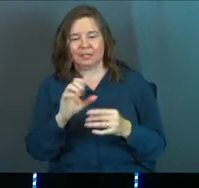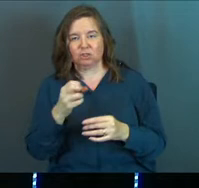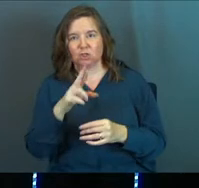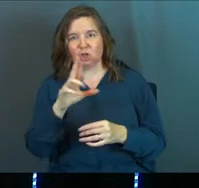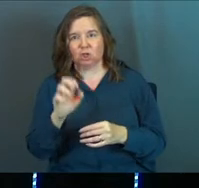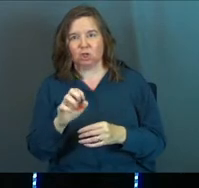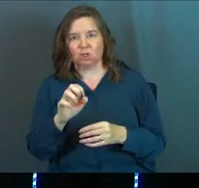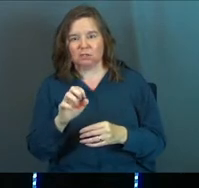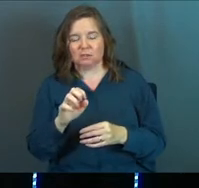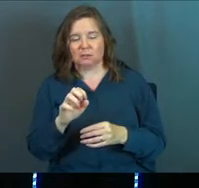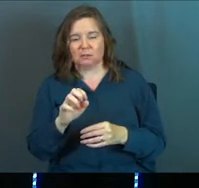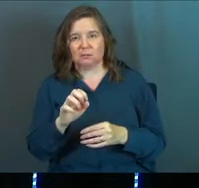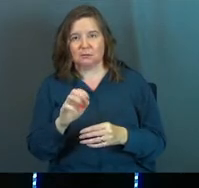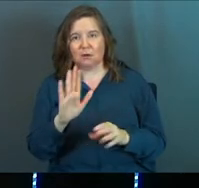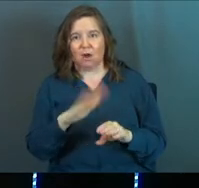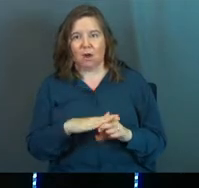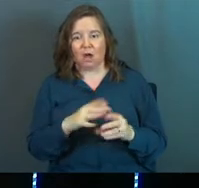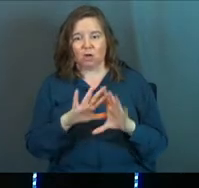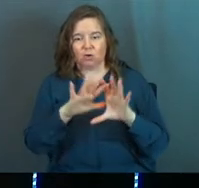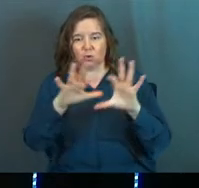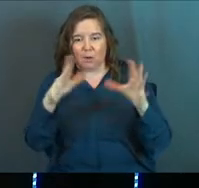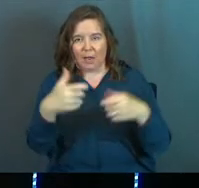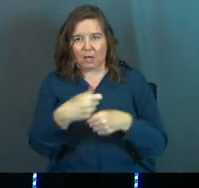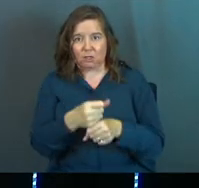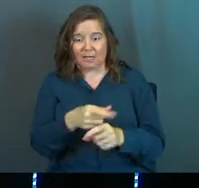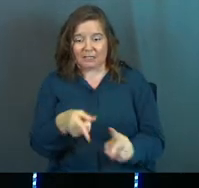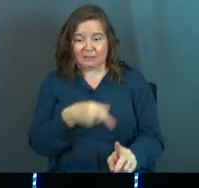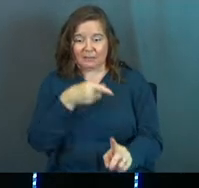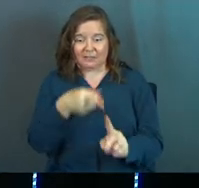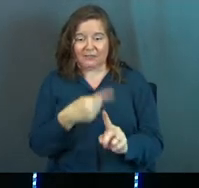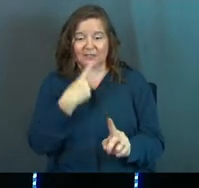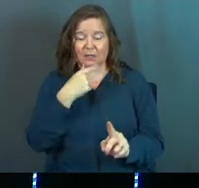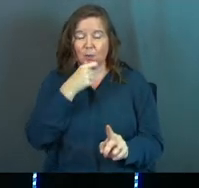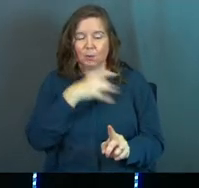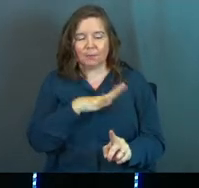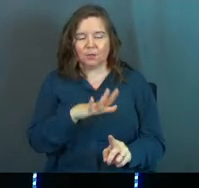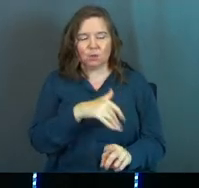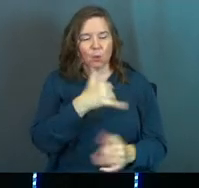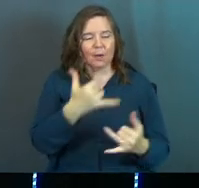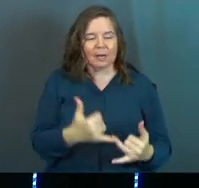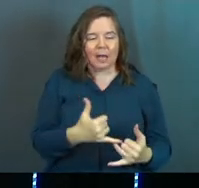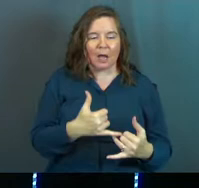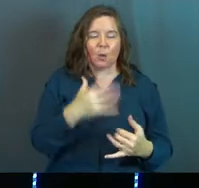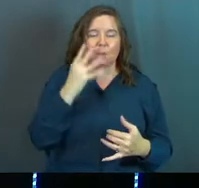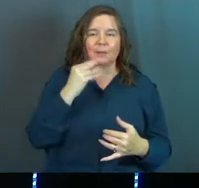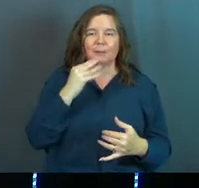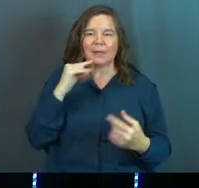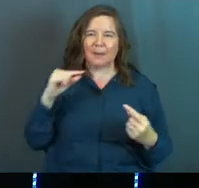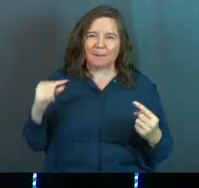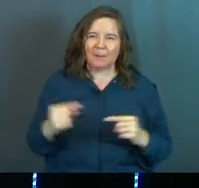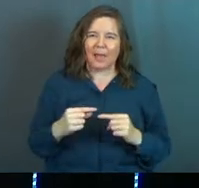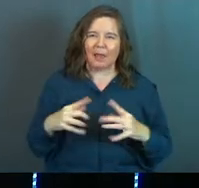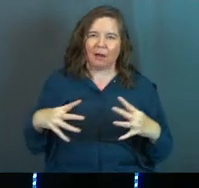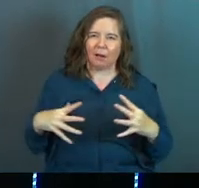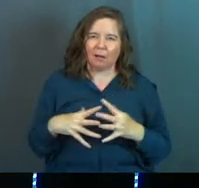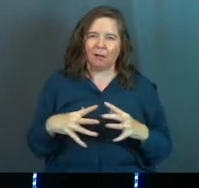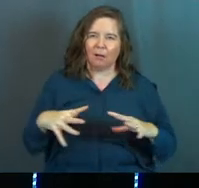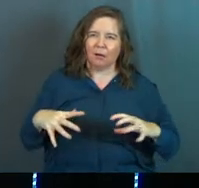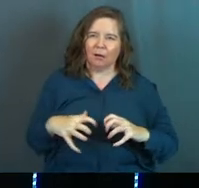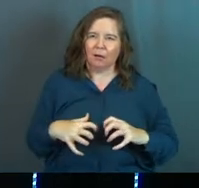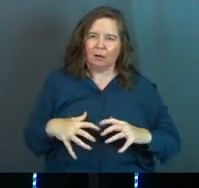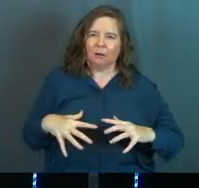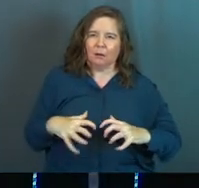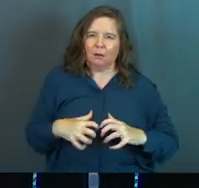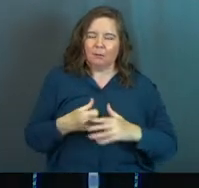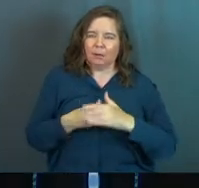curse over the creation. And specifically, he comes to the woman and said, you're now going to experience pain in childbirth. Do you remember